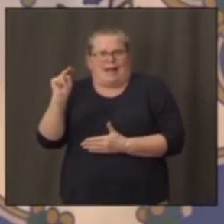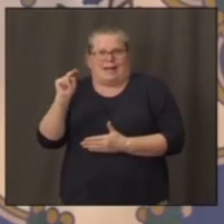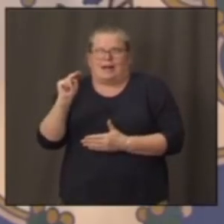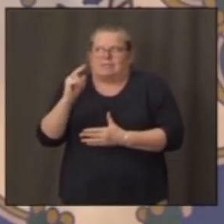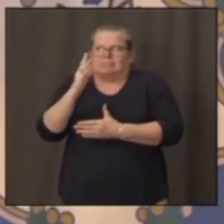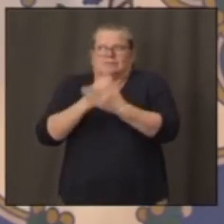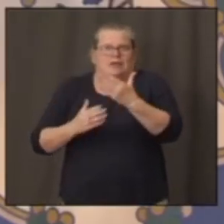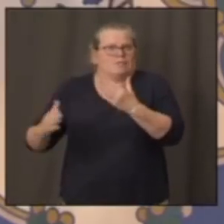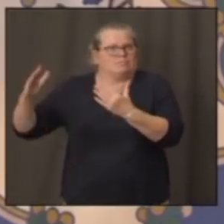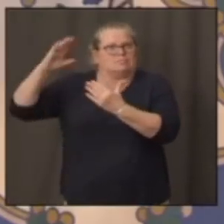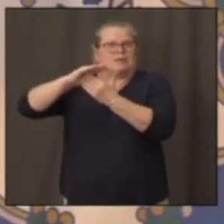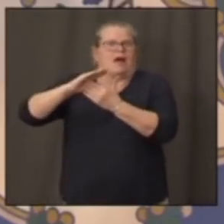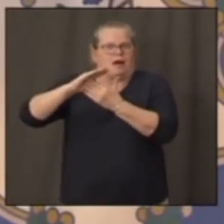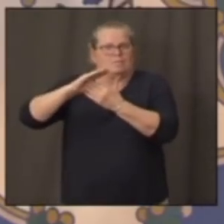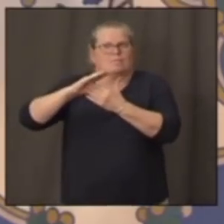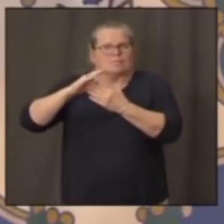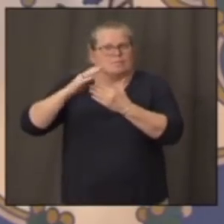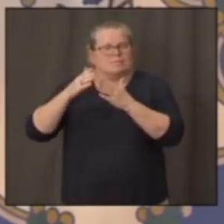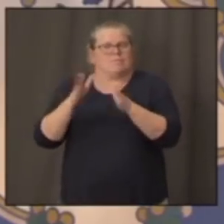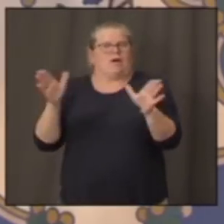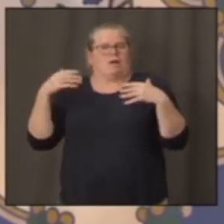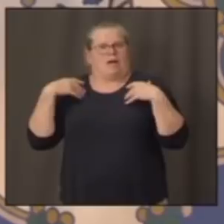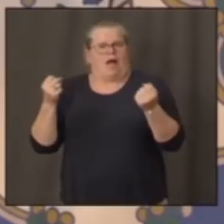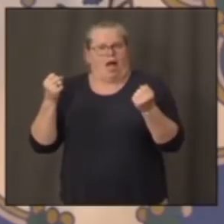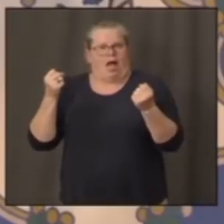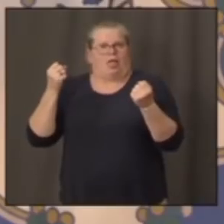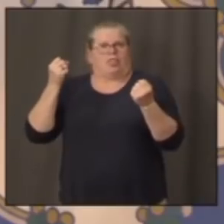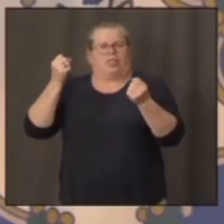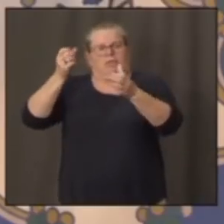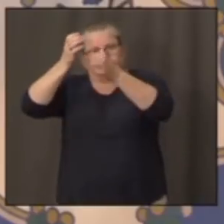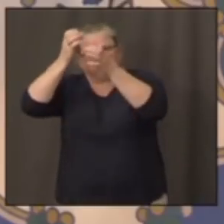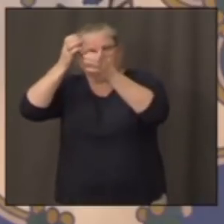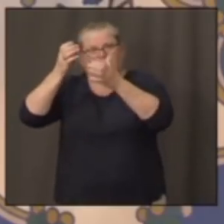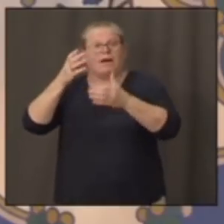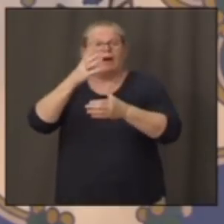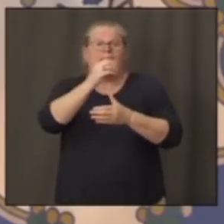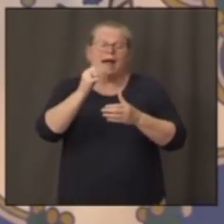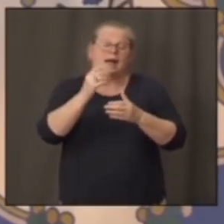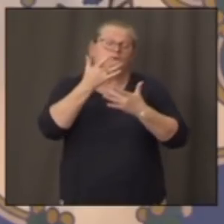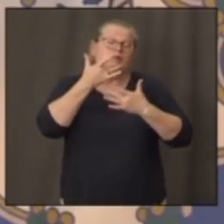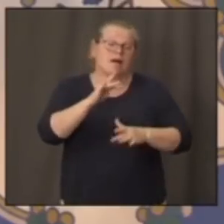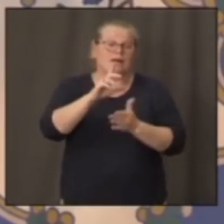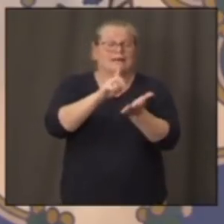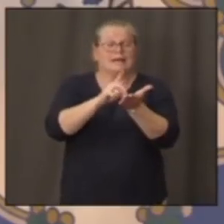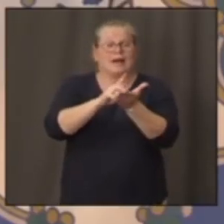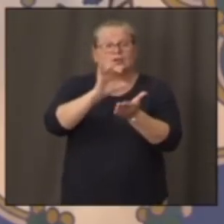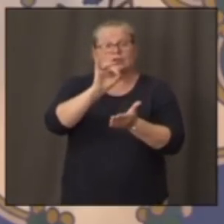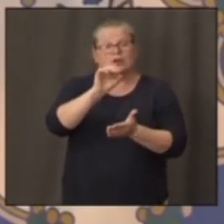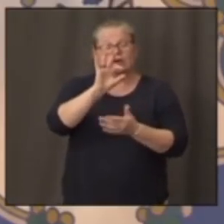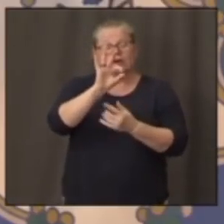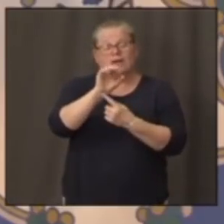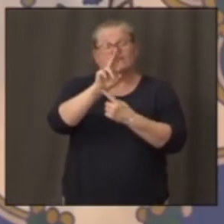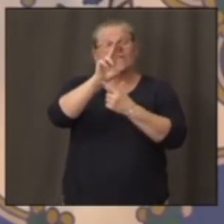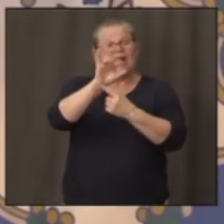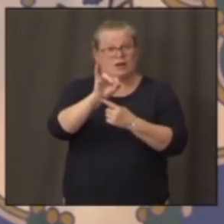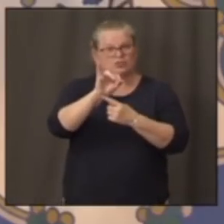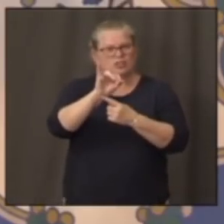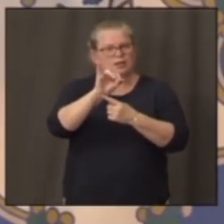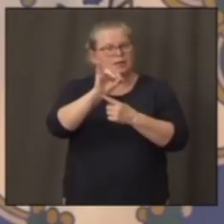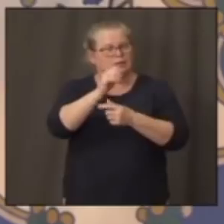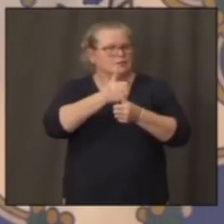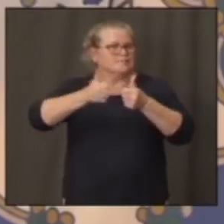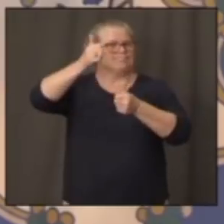Dr. Fauci has been leading the effort during this pandemic and previous to that as well. And as I heard you speaking,